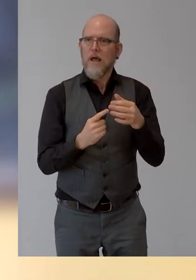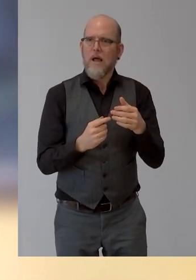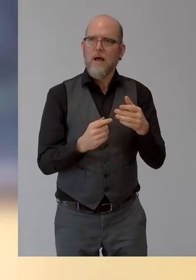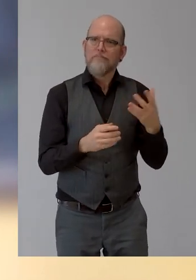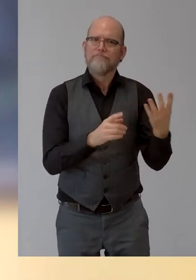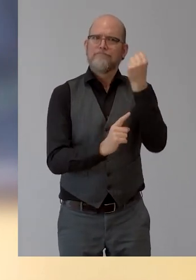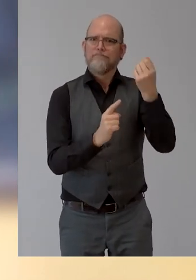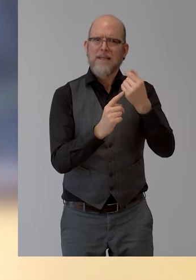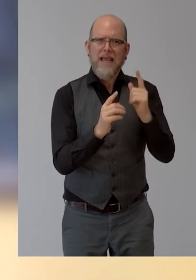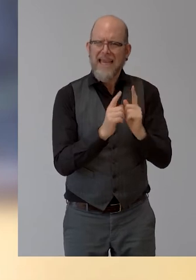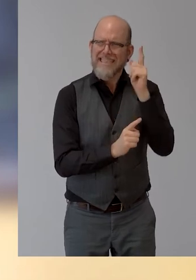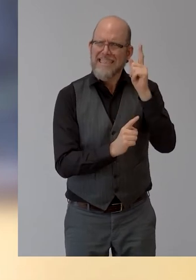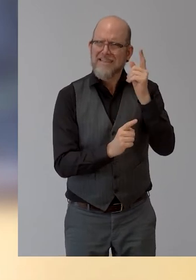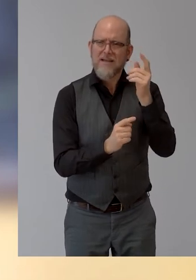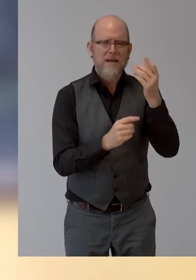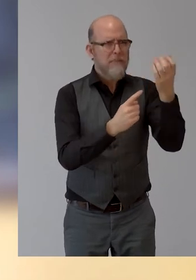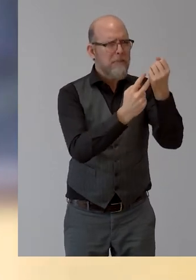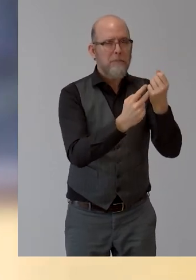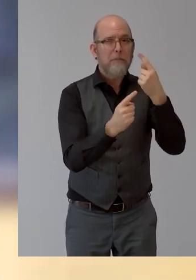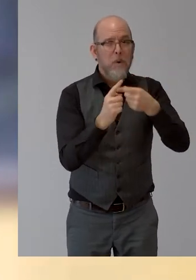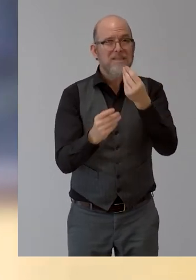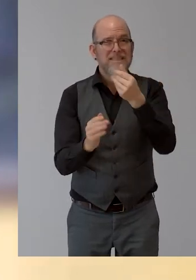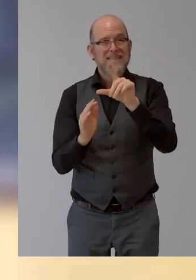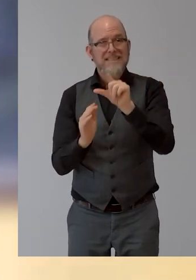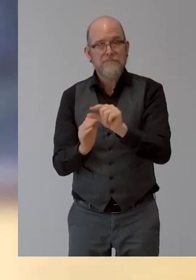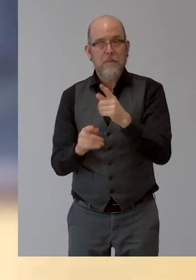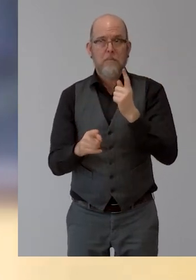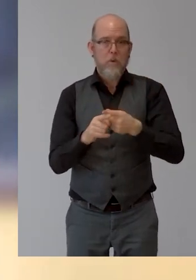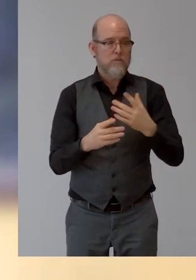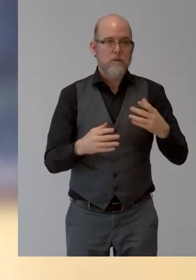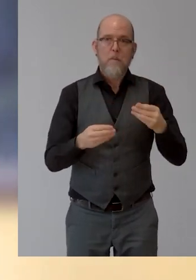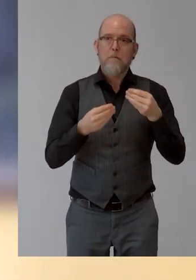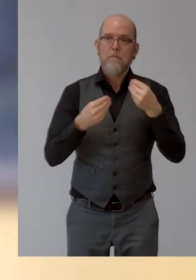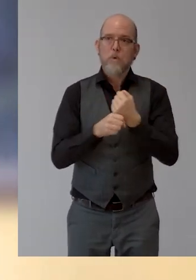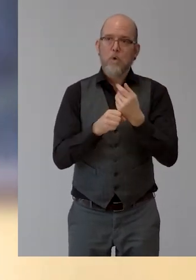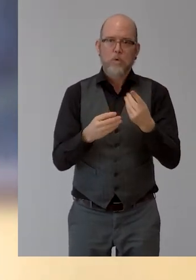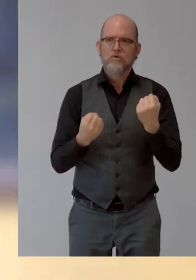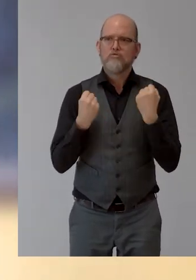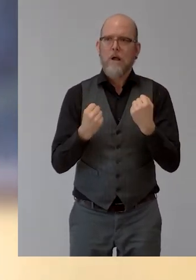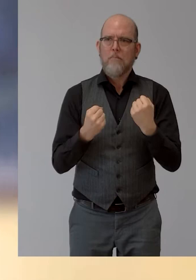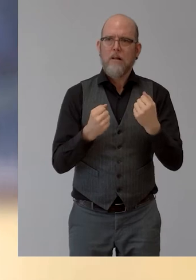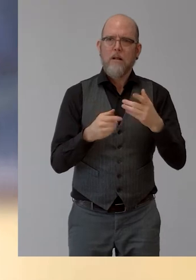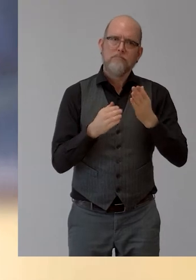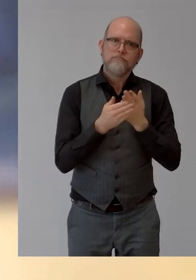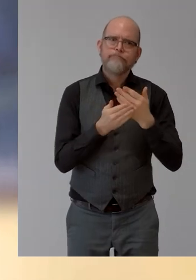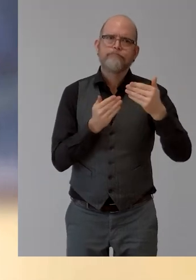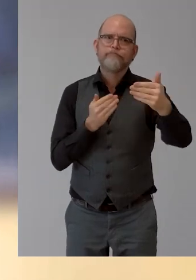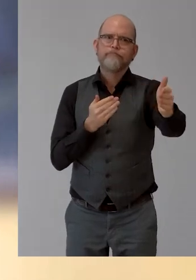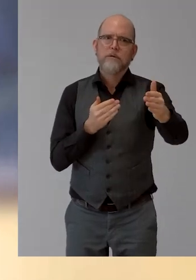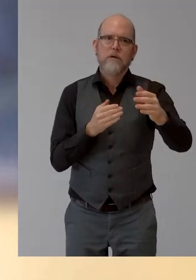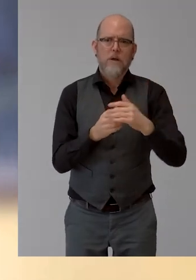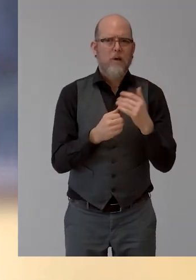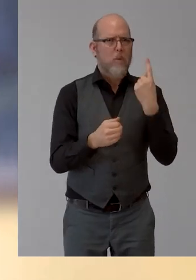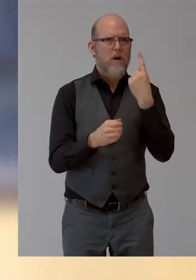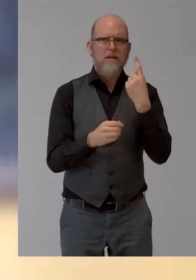cost and it is robust. In fact, in one of the videos where Fritz was translating